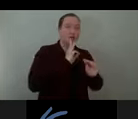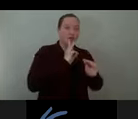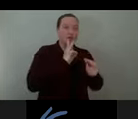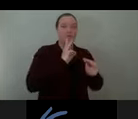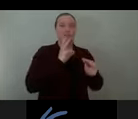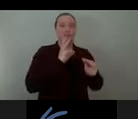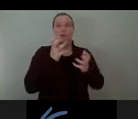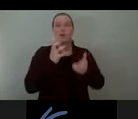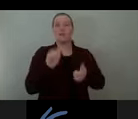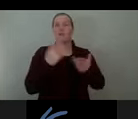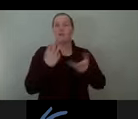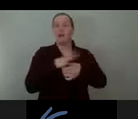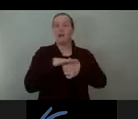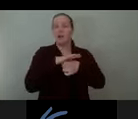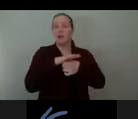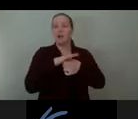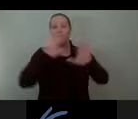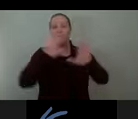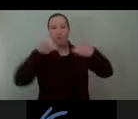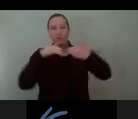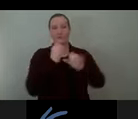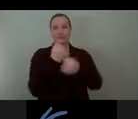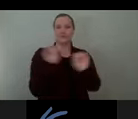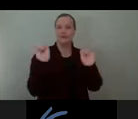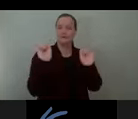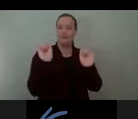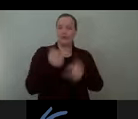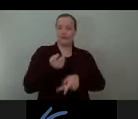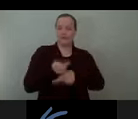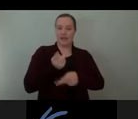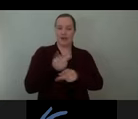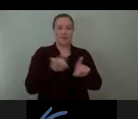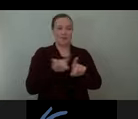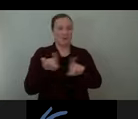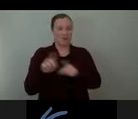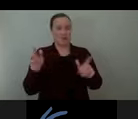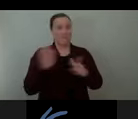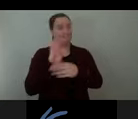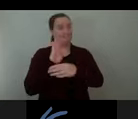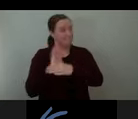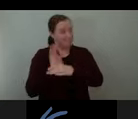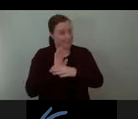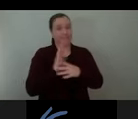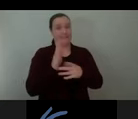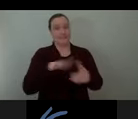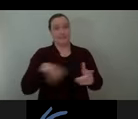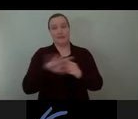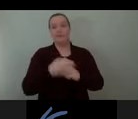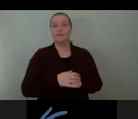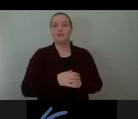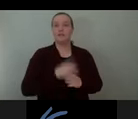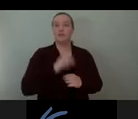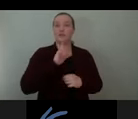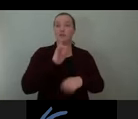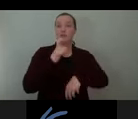cues related to safety and care in an overstimulated space. We've done this by exploring real-time feedback through the use of thermochromic